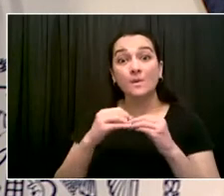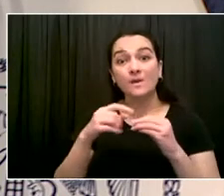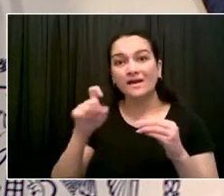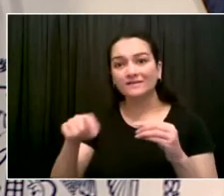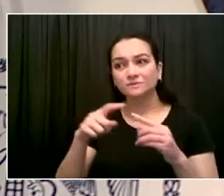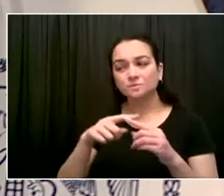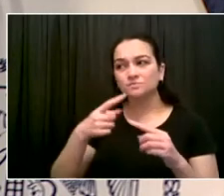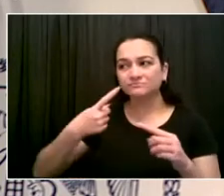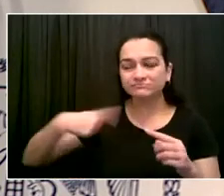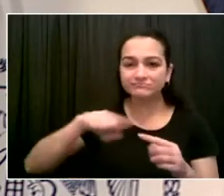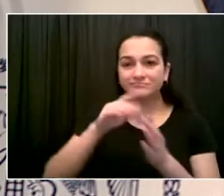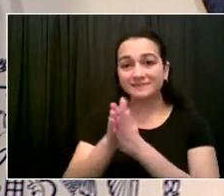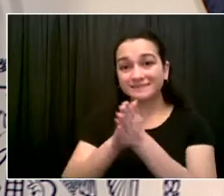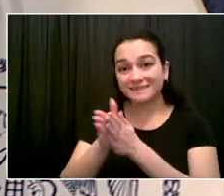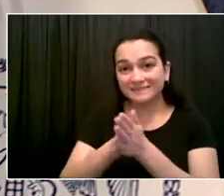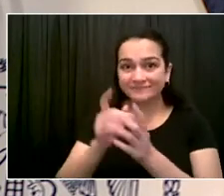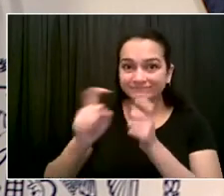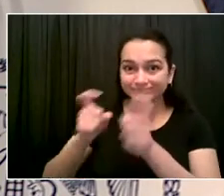1010 Winds.